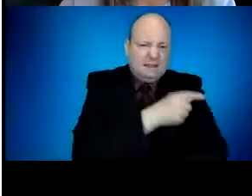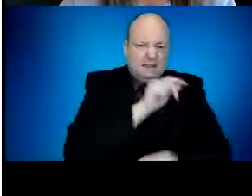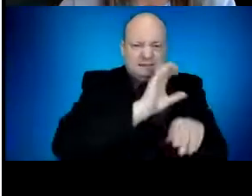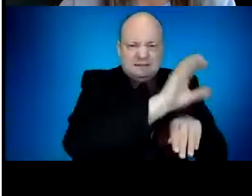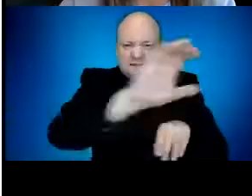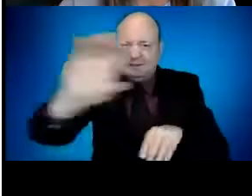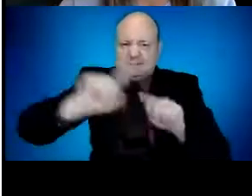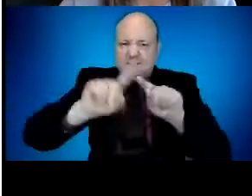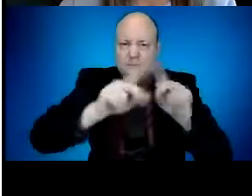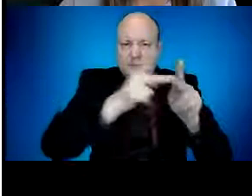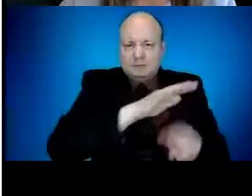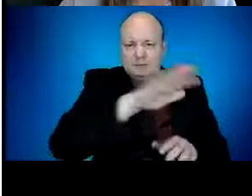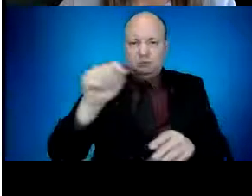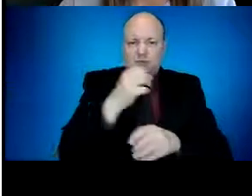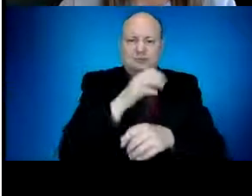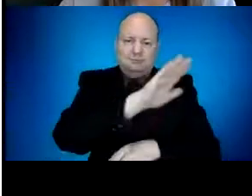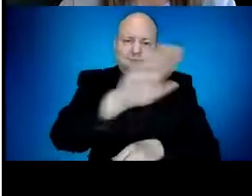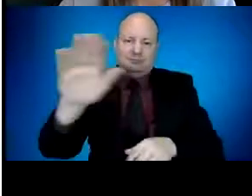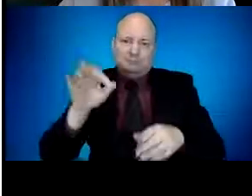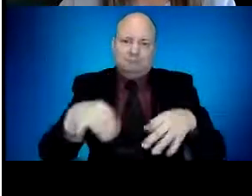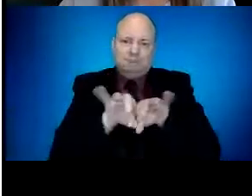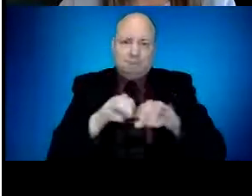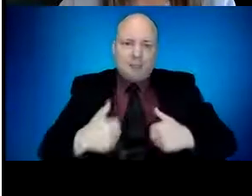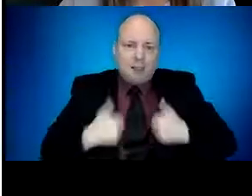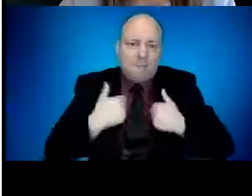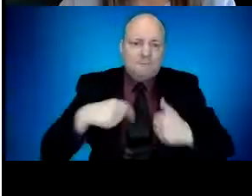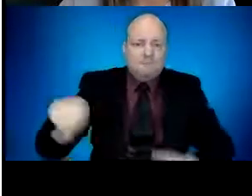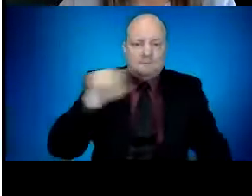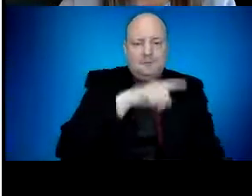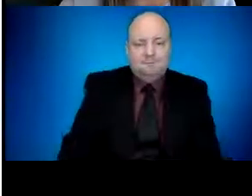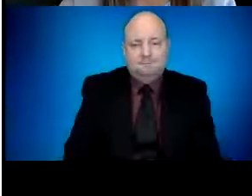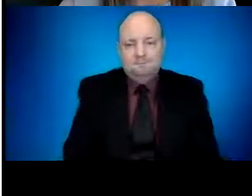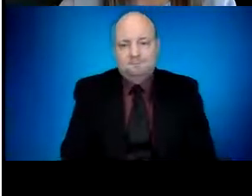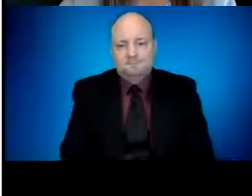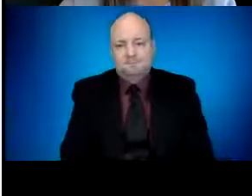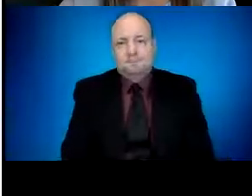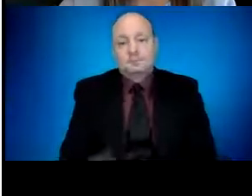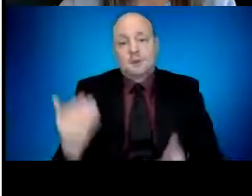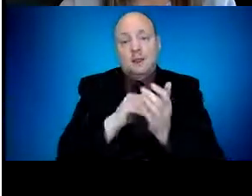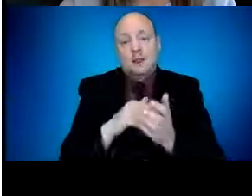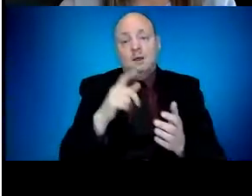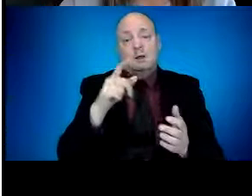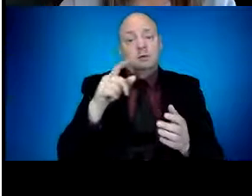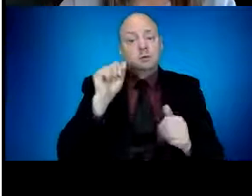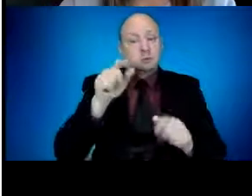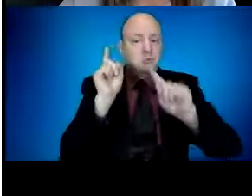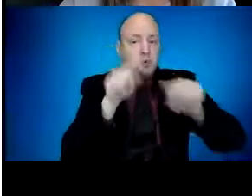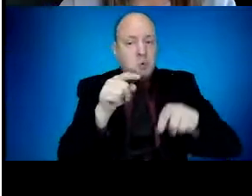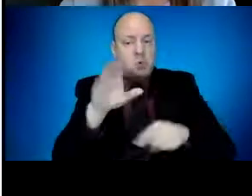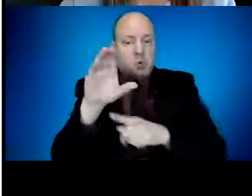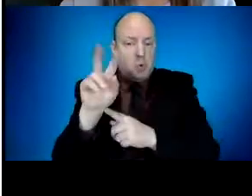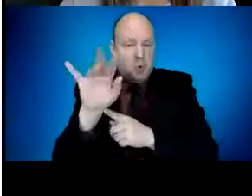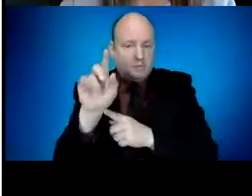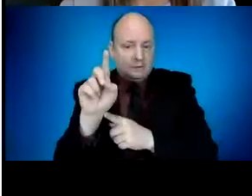update on more changes to our COVID vaccine.oregon.gov website and our get vaccinated Oregon eligibility and notification tool.